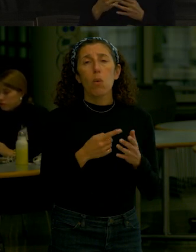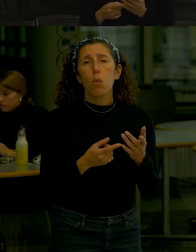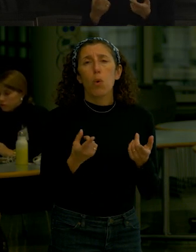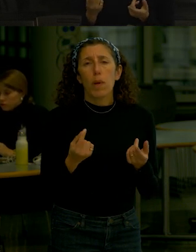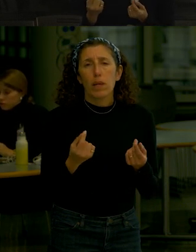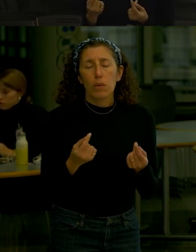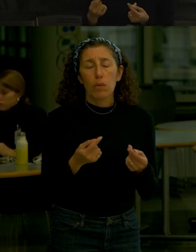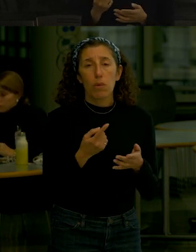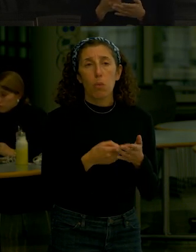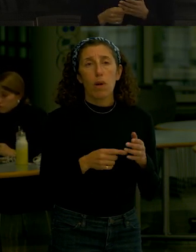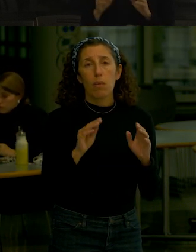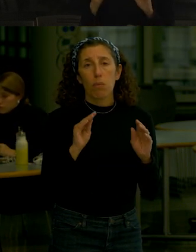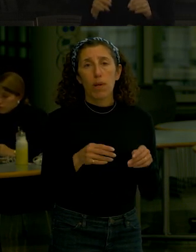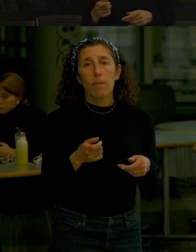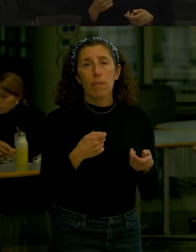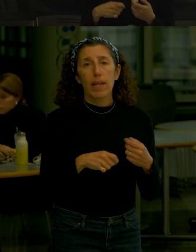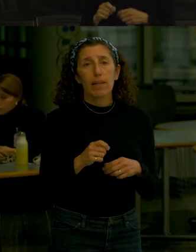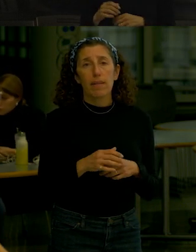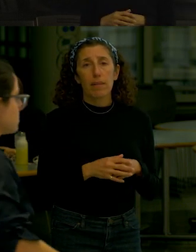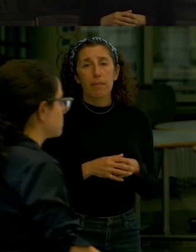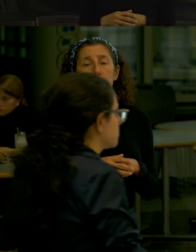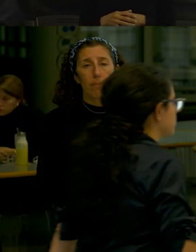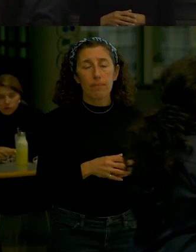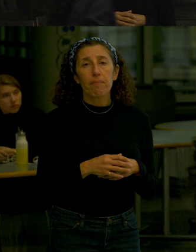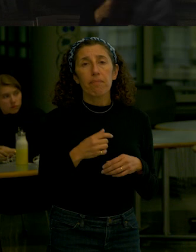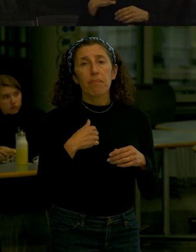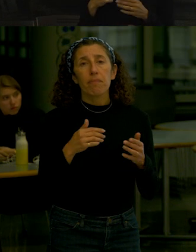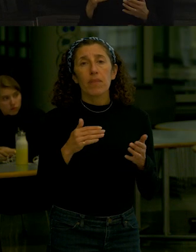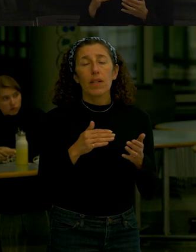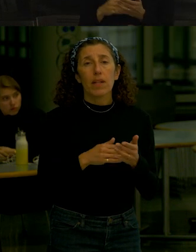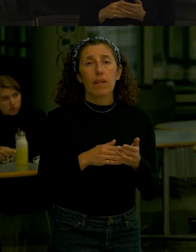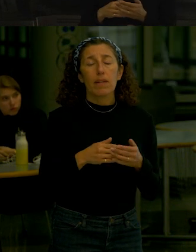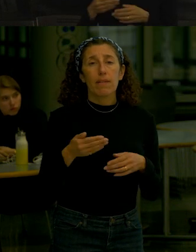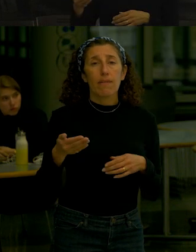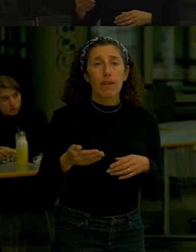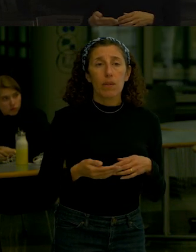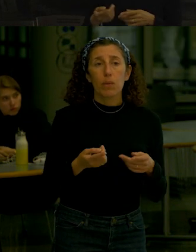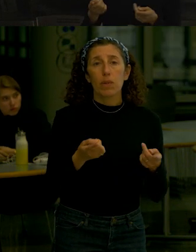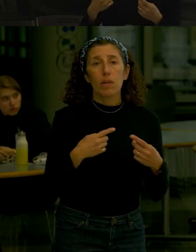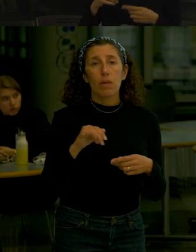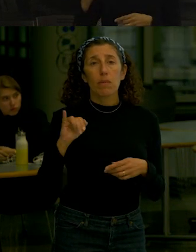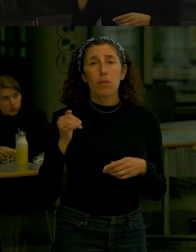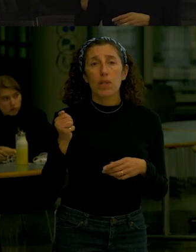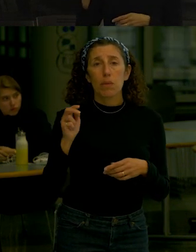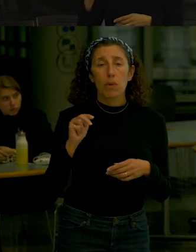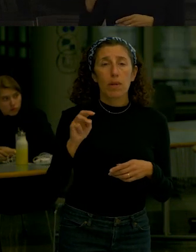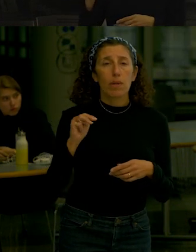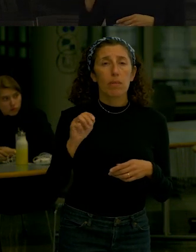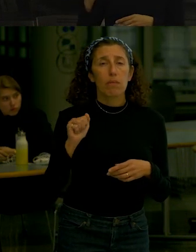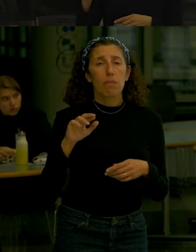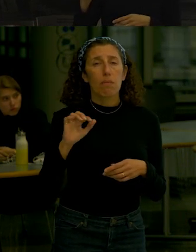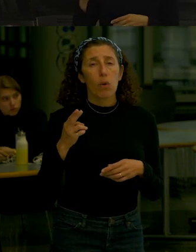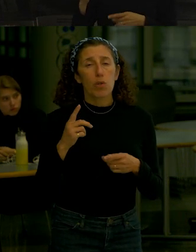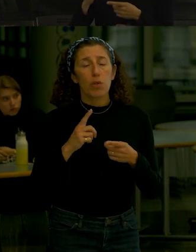what are we going to put in place and I again invite you to the January or March battery proxy committee to do those